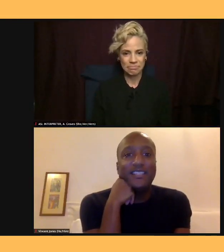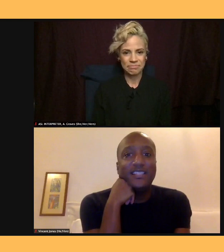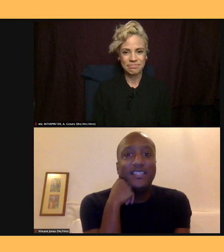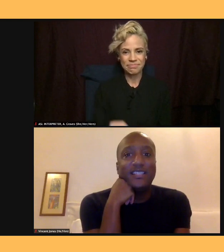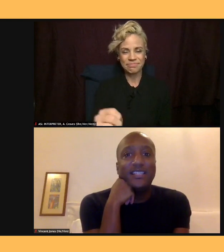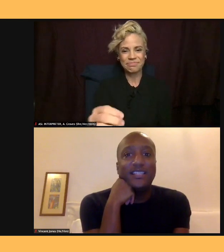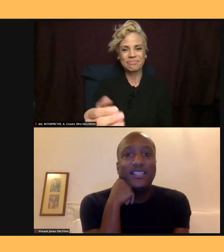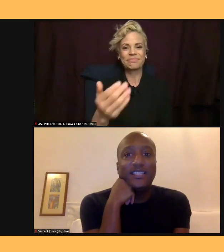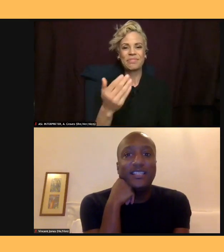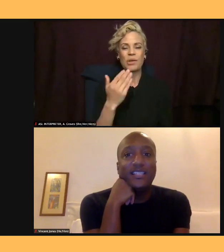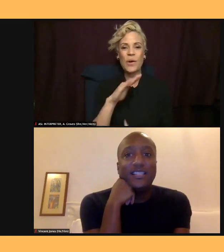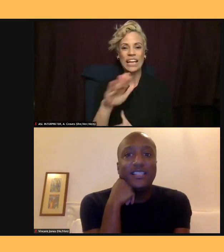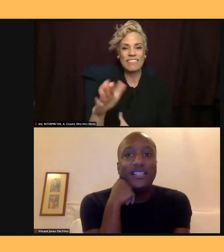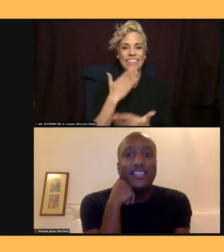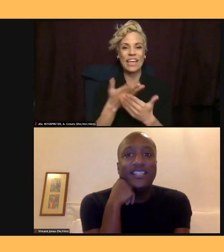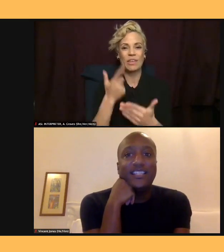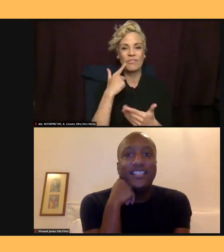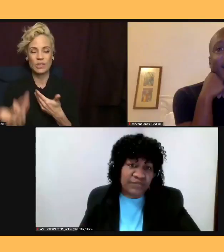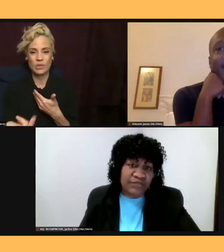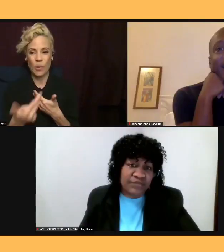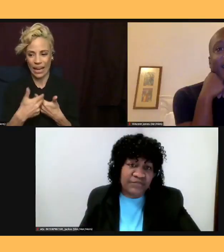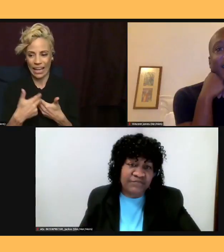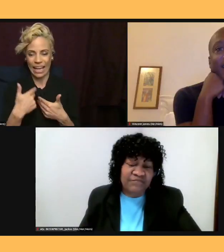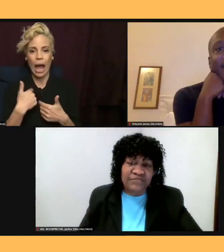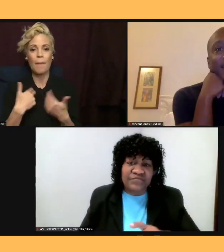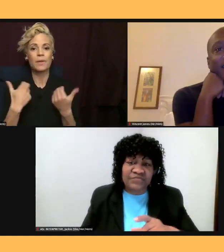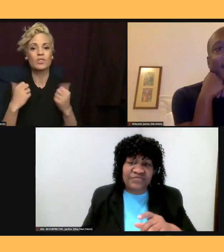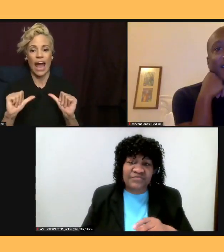going to try to clear up this background.